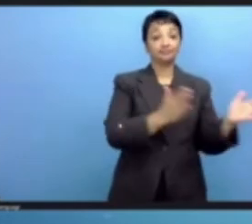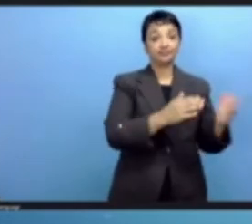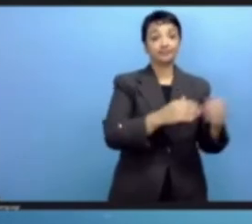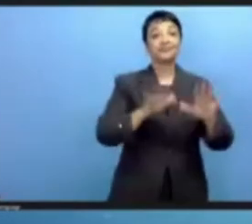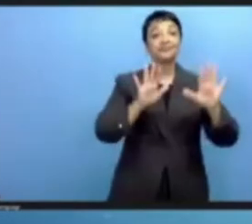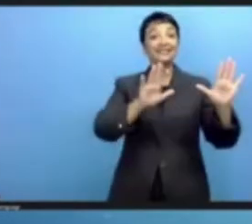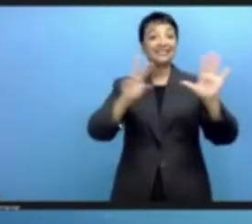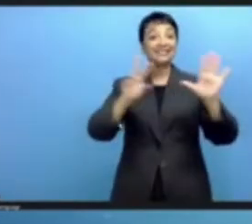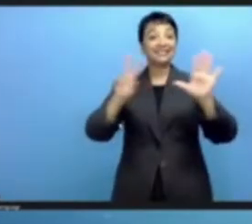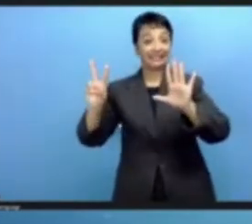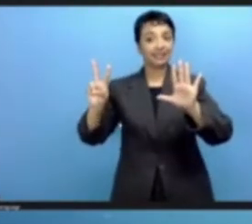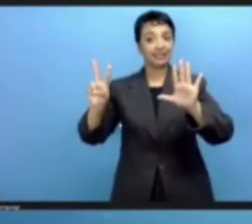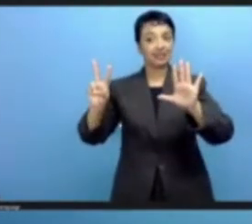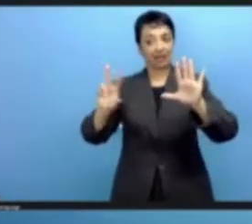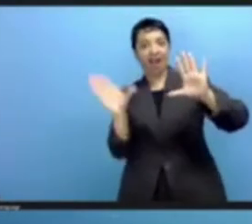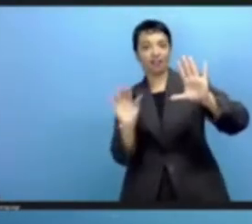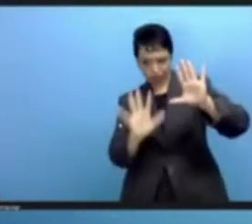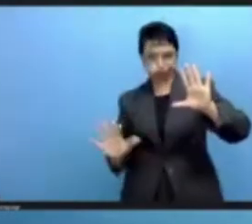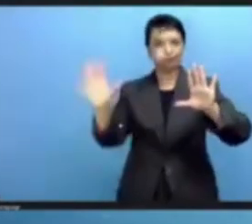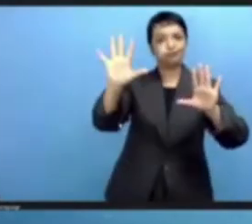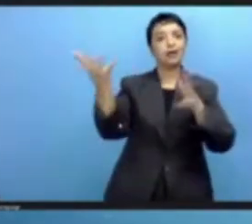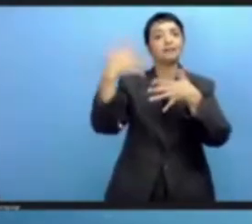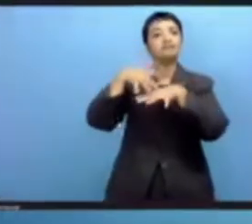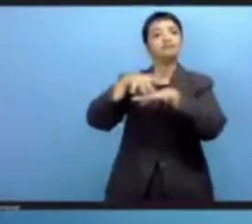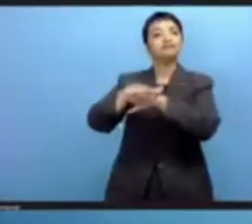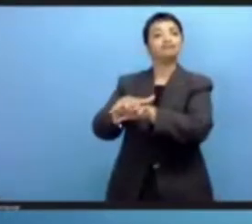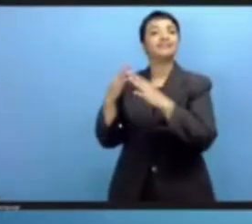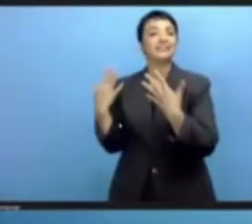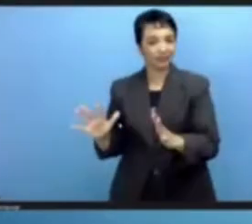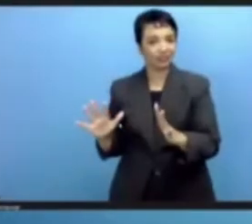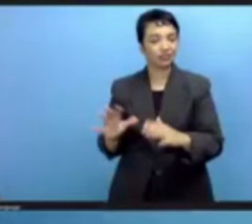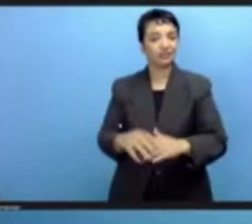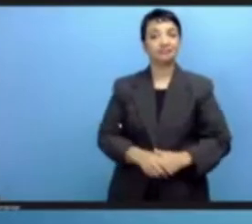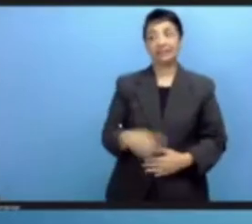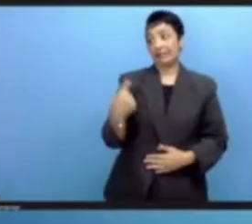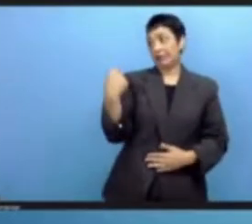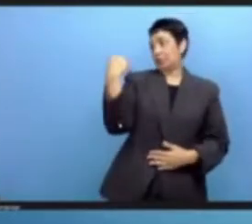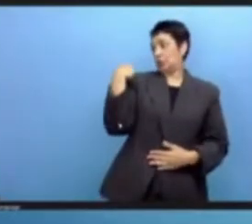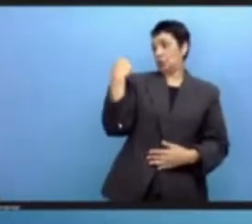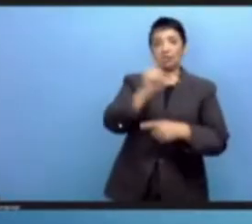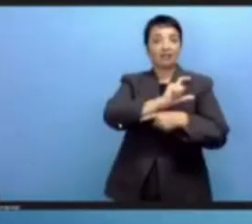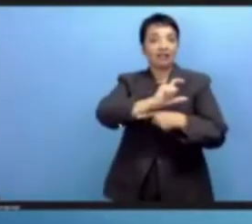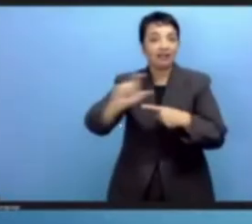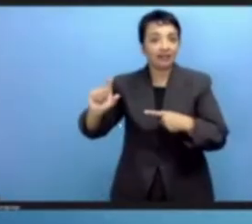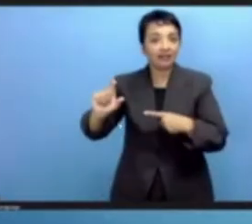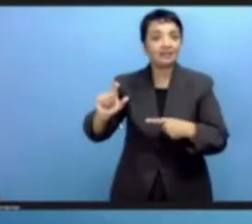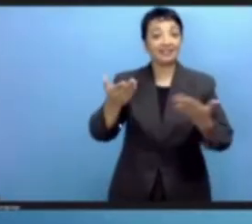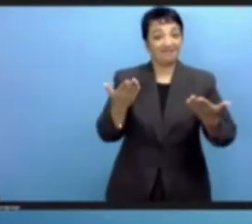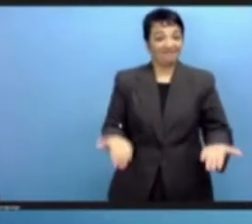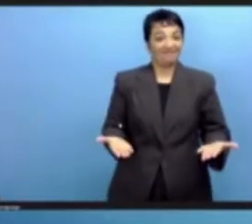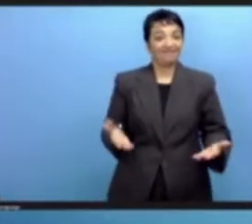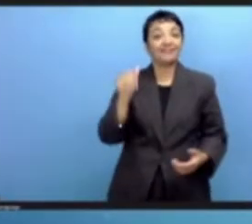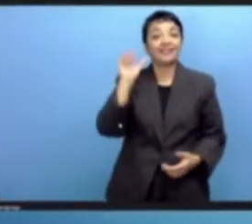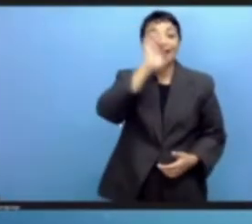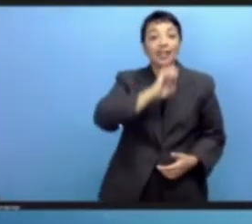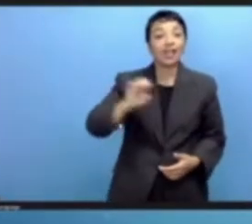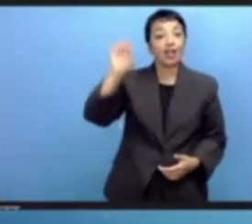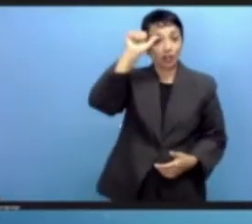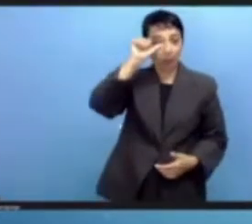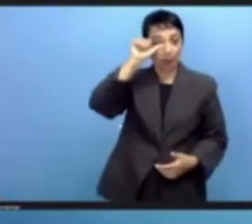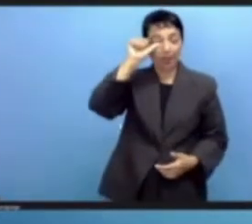nations. Actually, it was just last week that Ethiopia released its